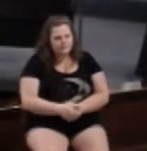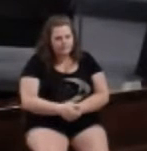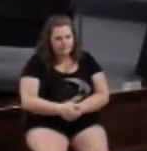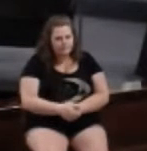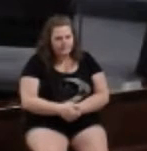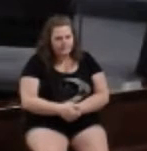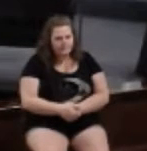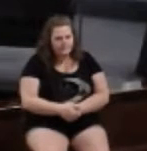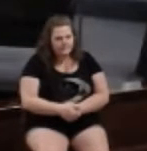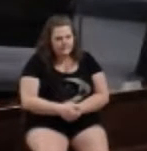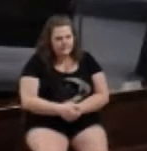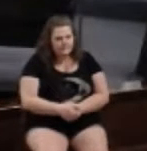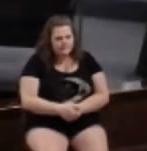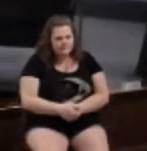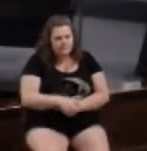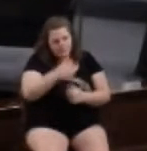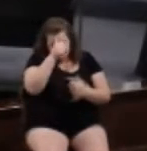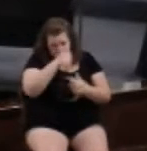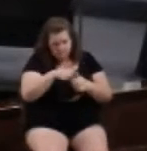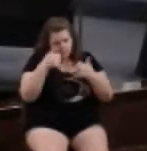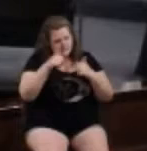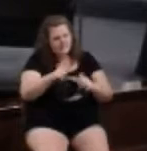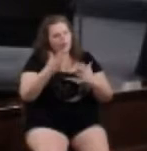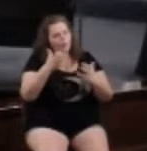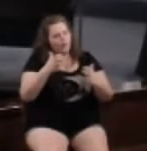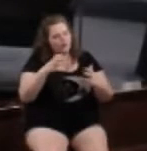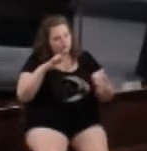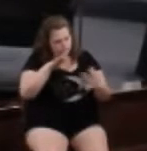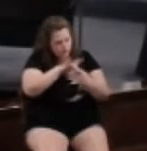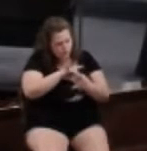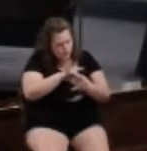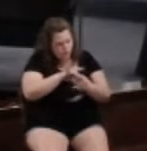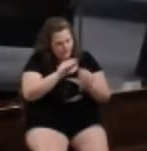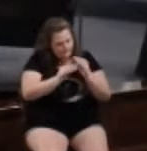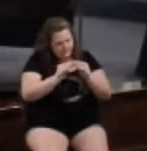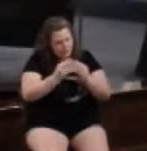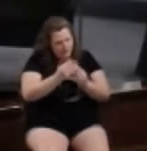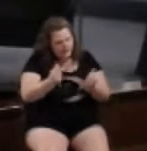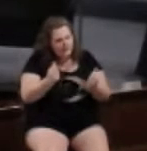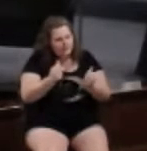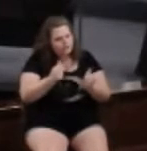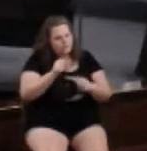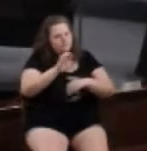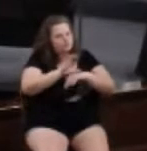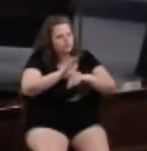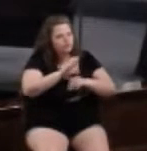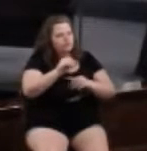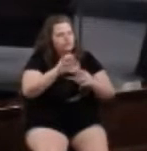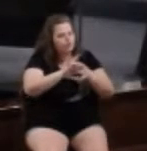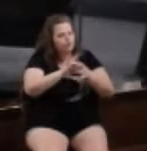Remember, we are still looking to restore the relationship and unity in the church by following God and glorifying Him.